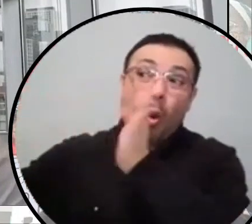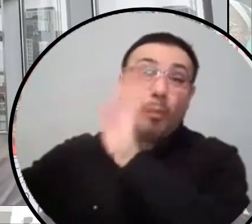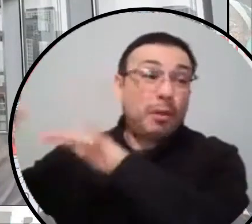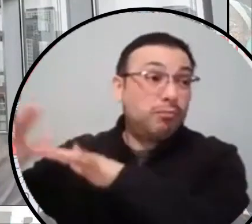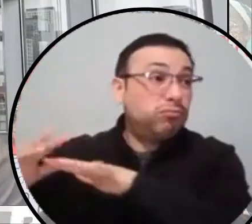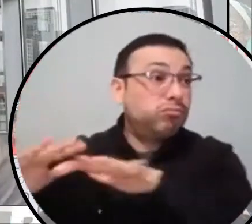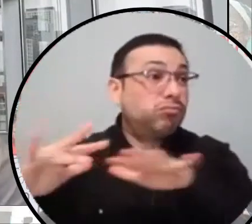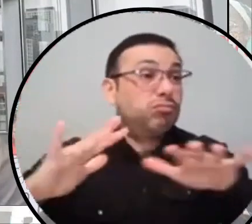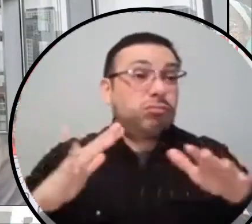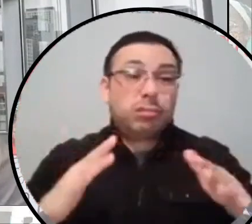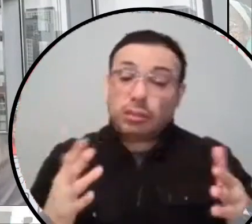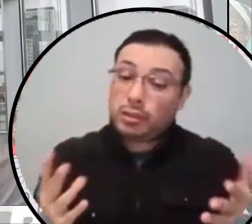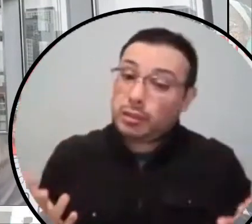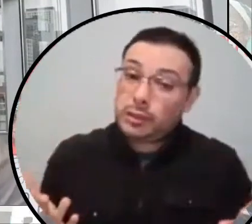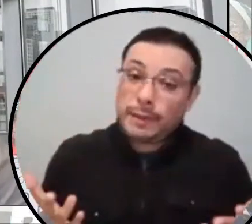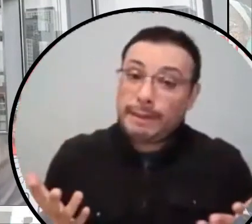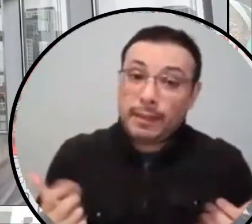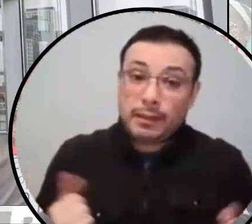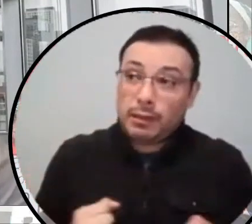know, just, uh,